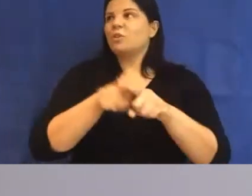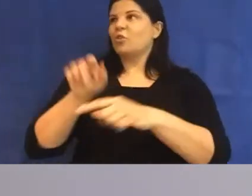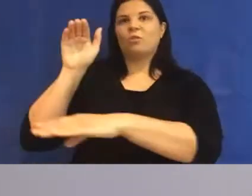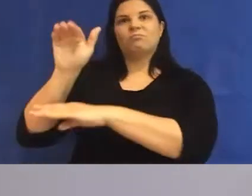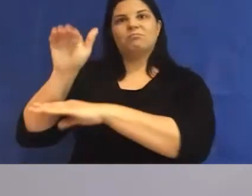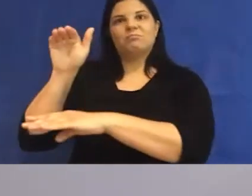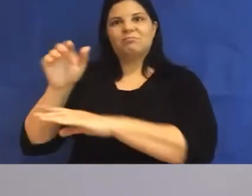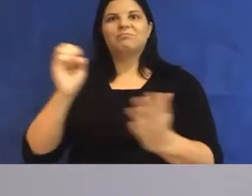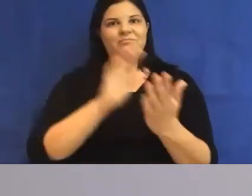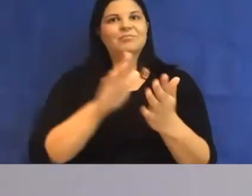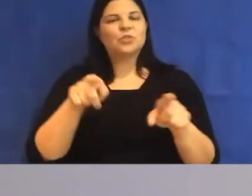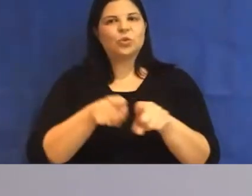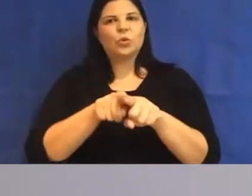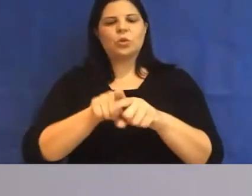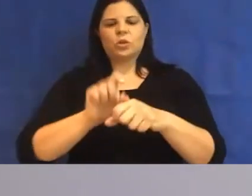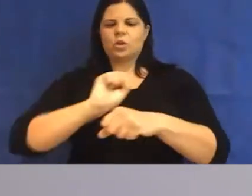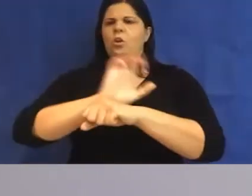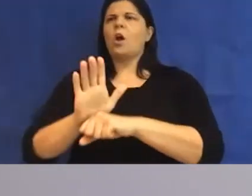meant we've thought a lot about how to support writers.